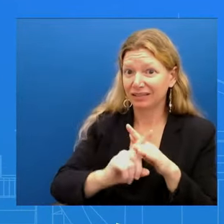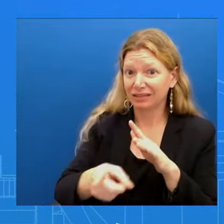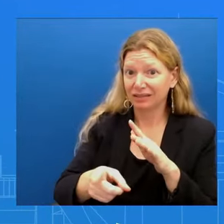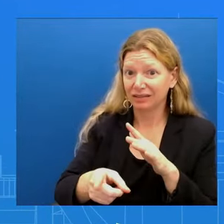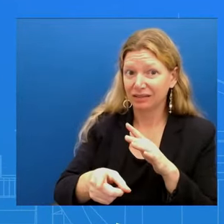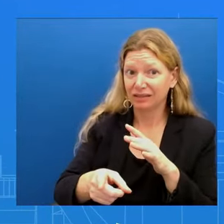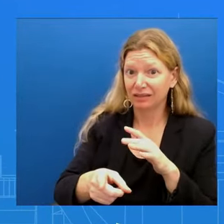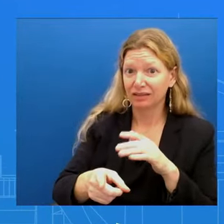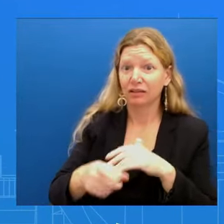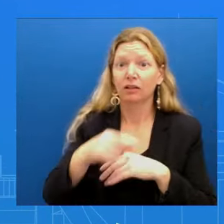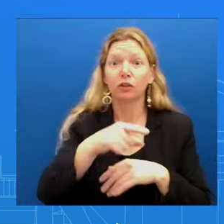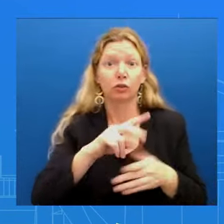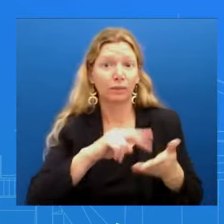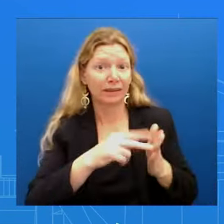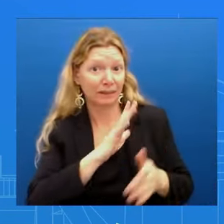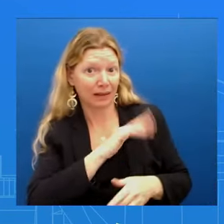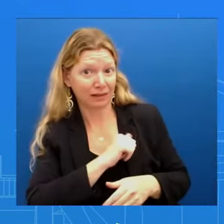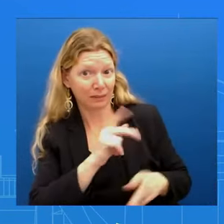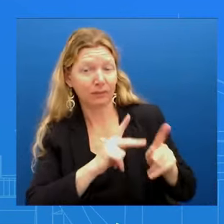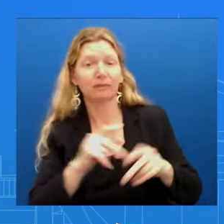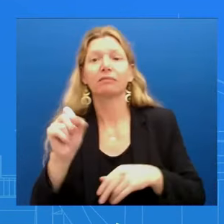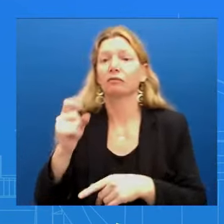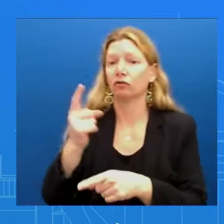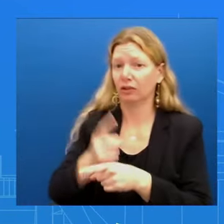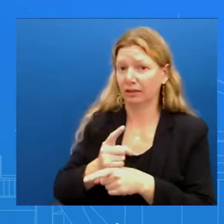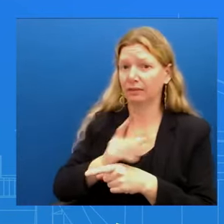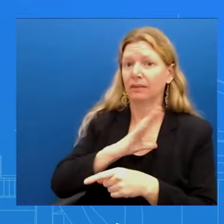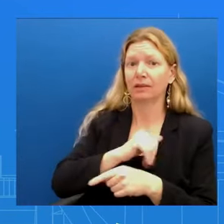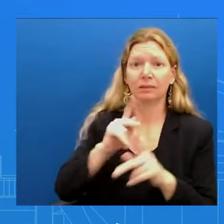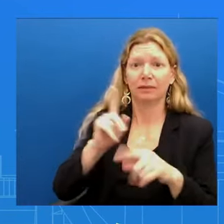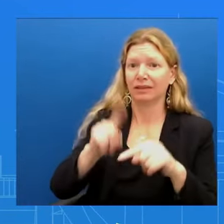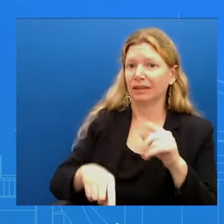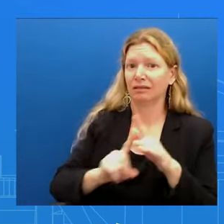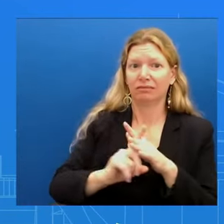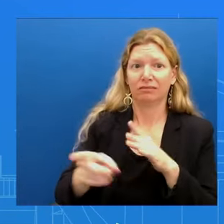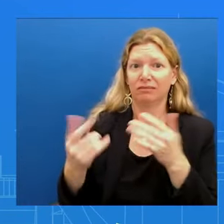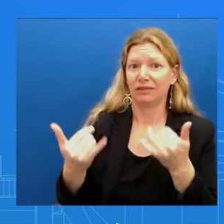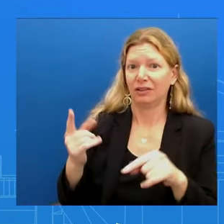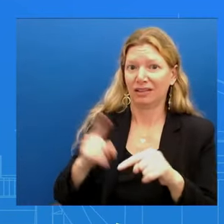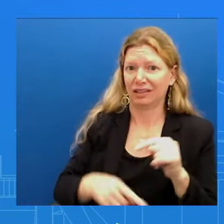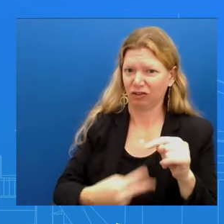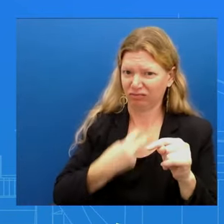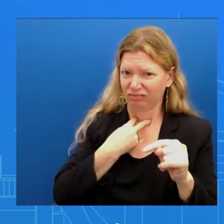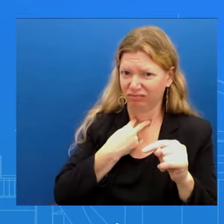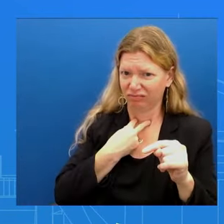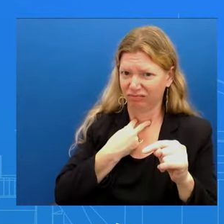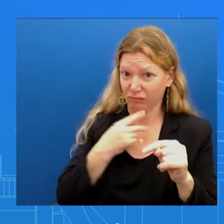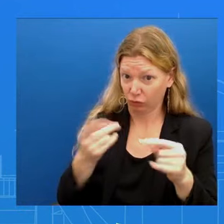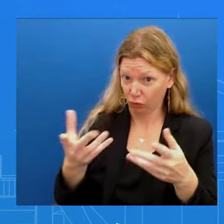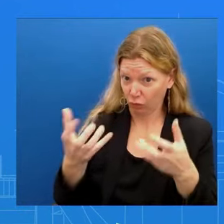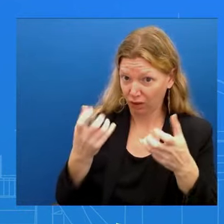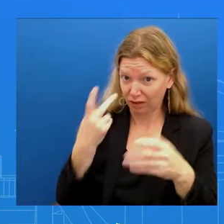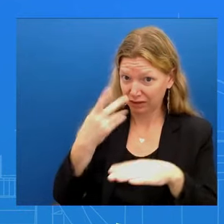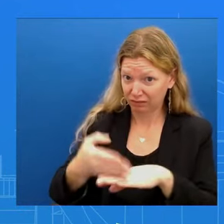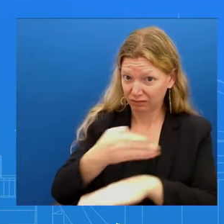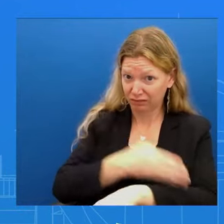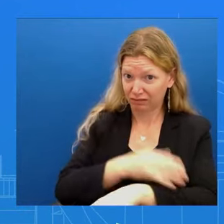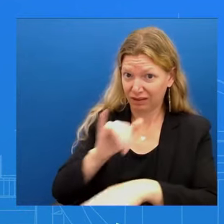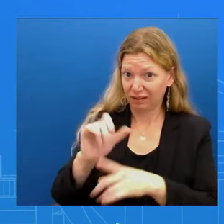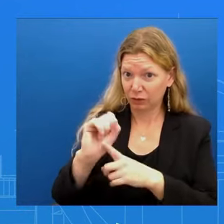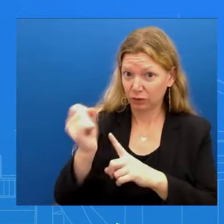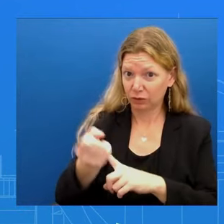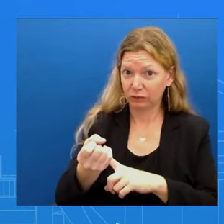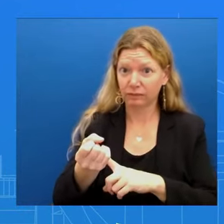So is that something that the President wants to see movement on? We don't want to see any forced relocation of people out of Gaza